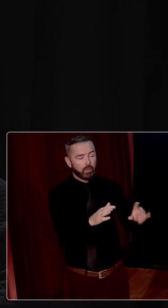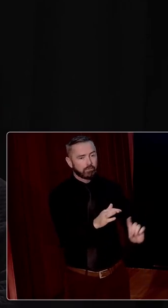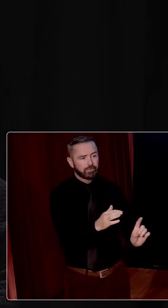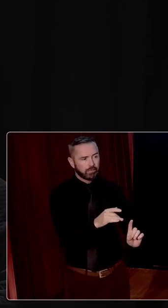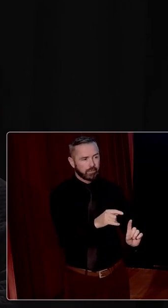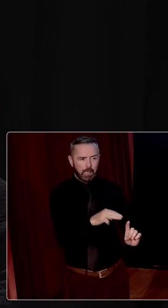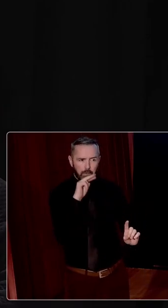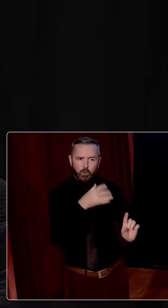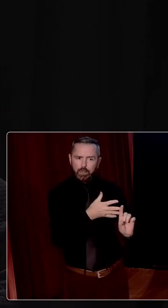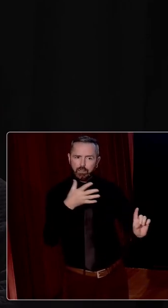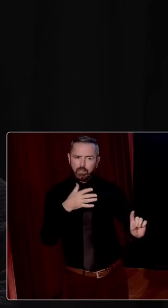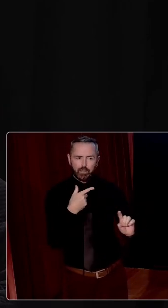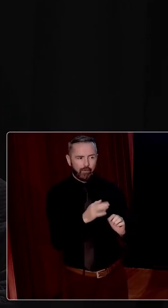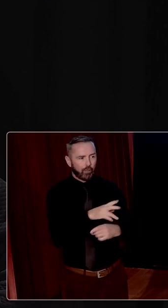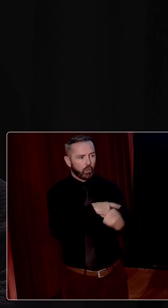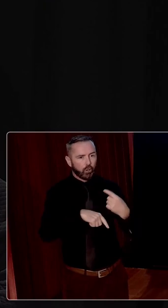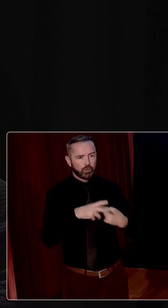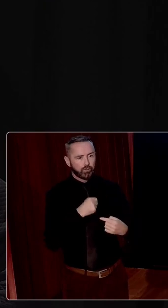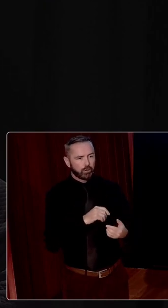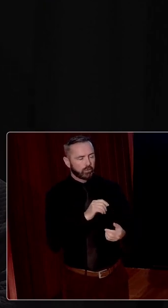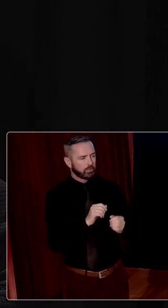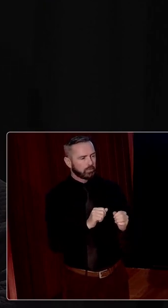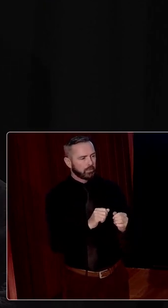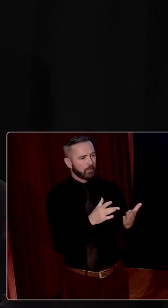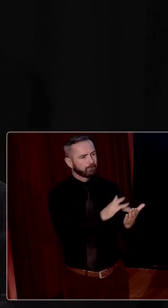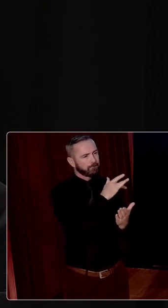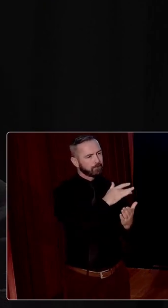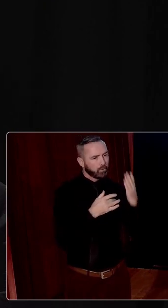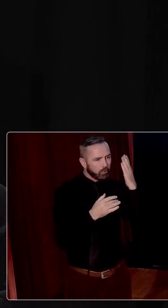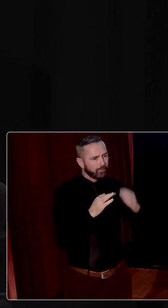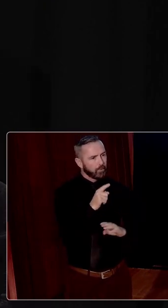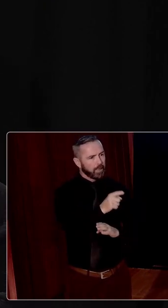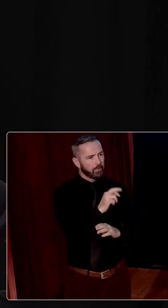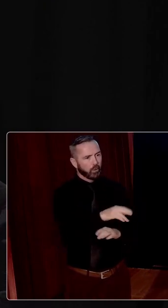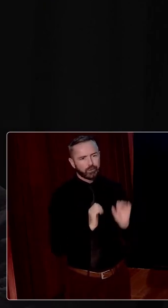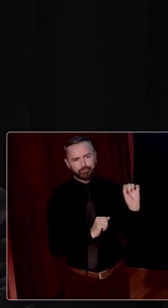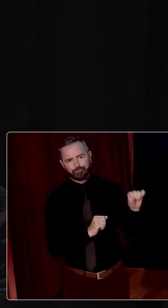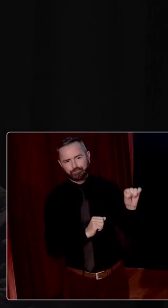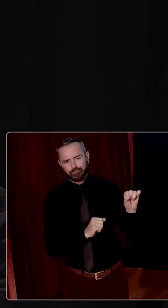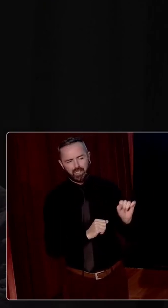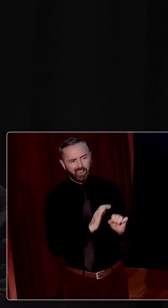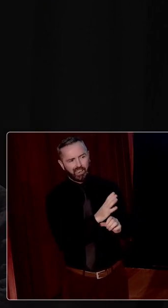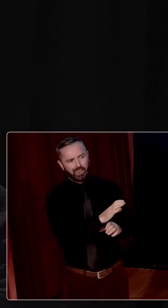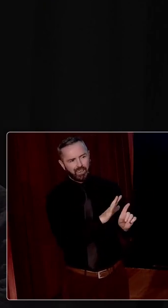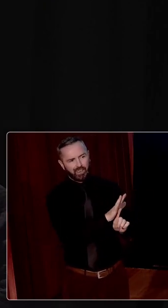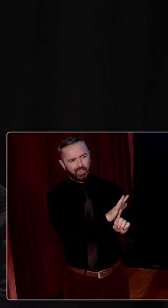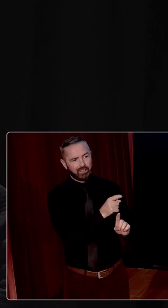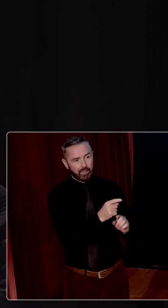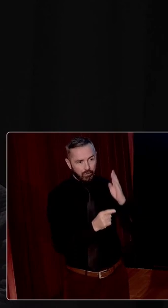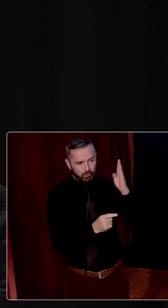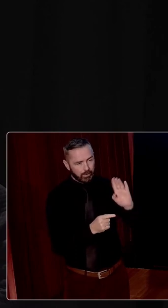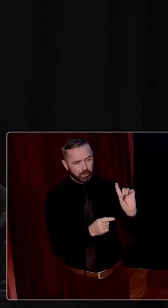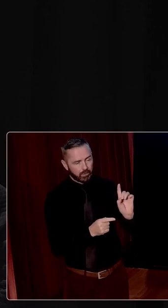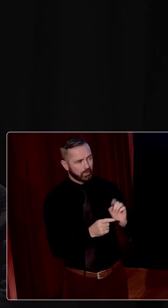acknowledge it's not for us to take away those dreams from them or to be dismissive or condescending about them.